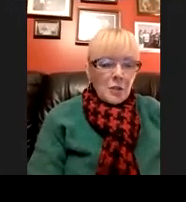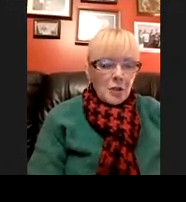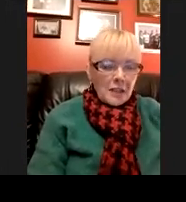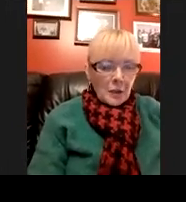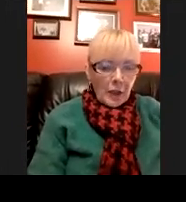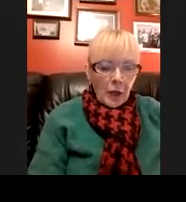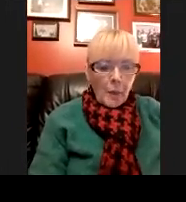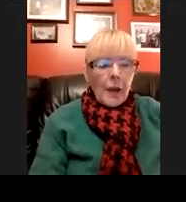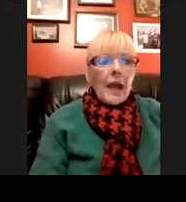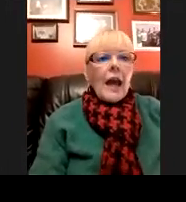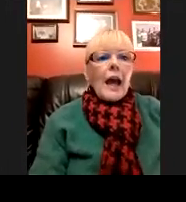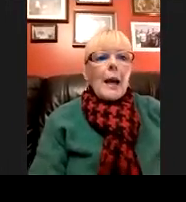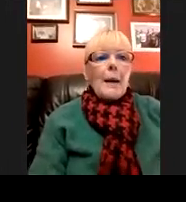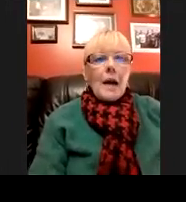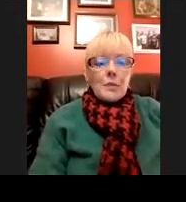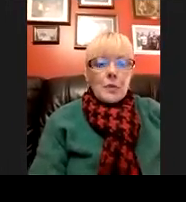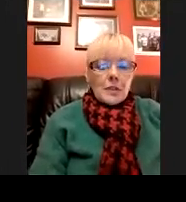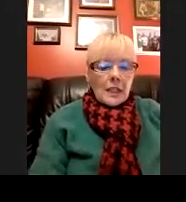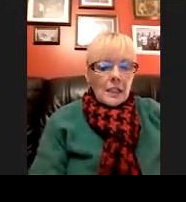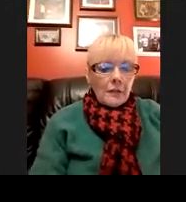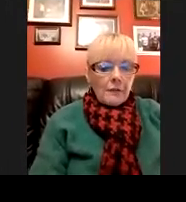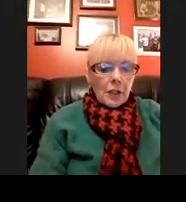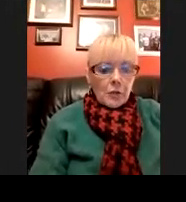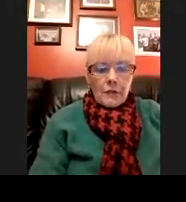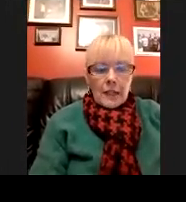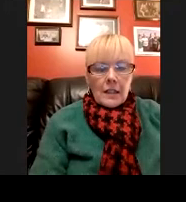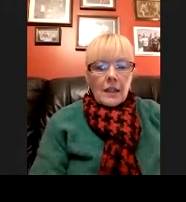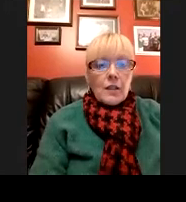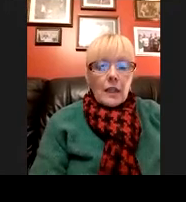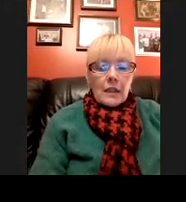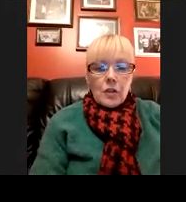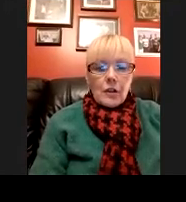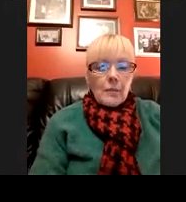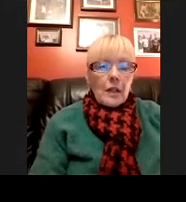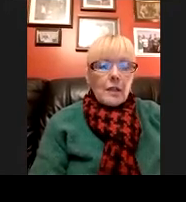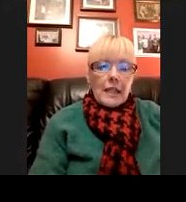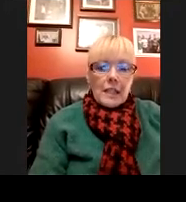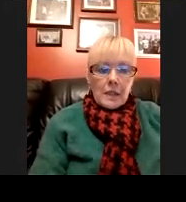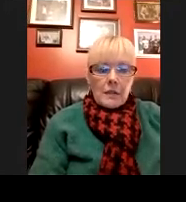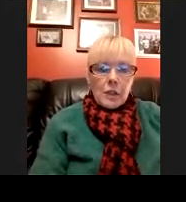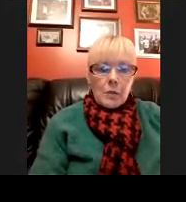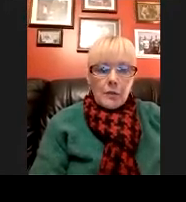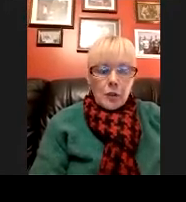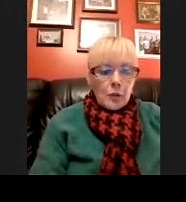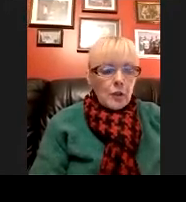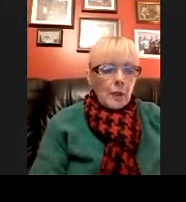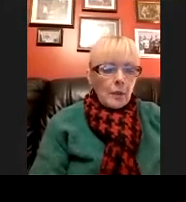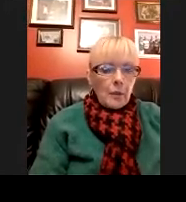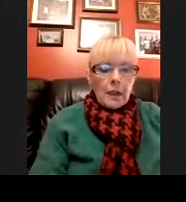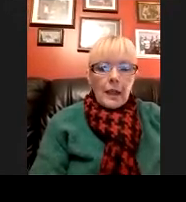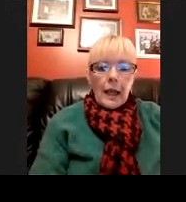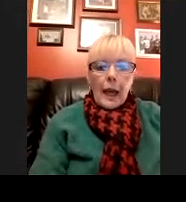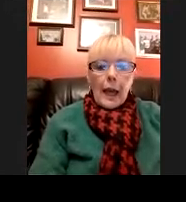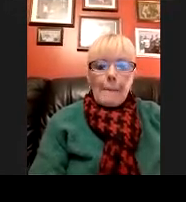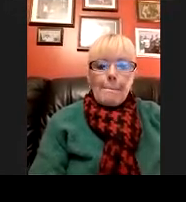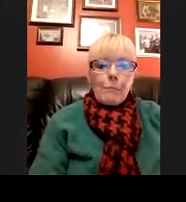it and the christmas trees are going up um i suppose there's lots of virtual events on as well this year i mean all the pantomimes are going to be virtual so people